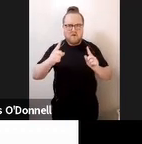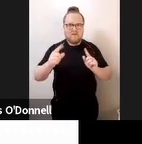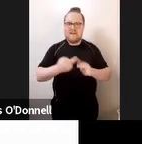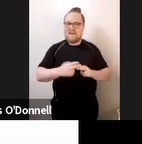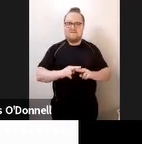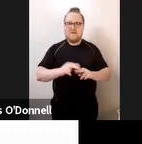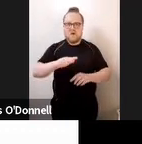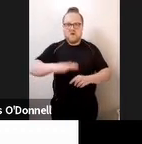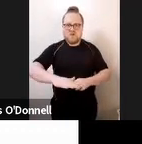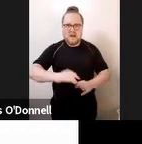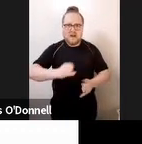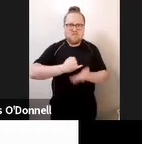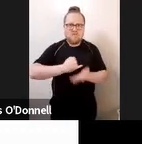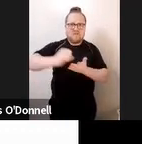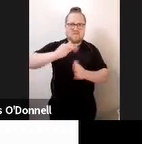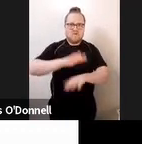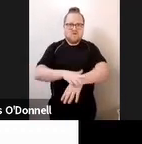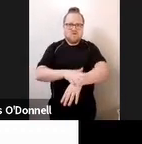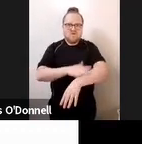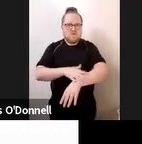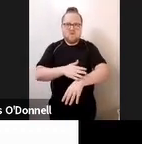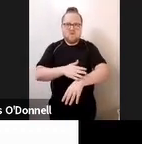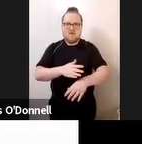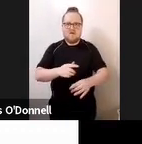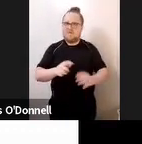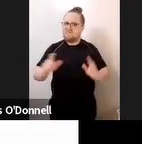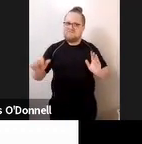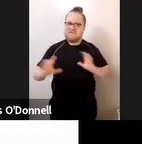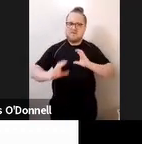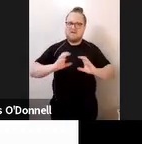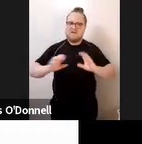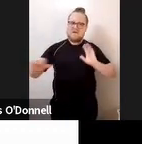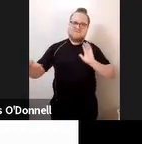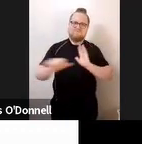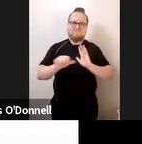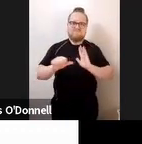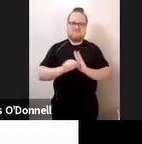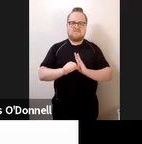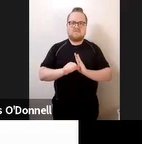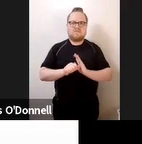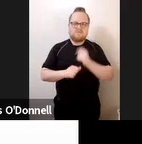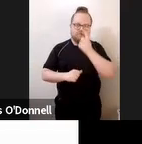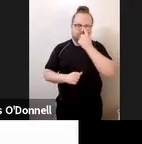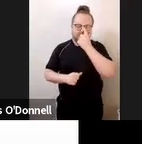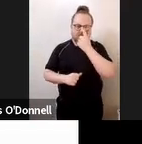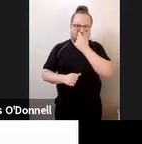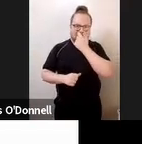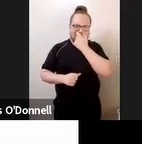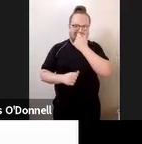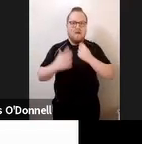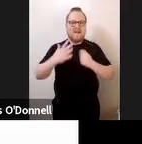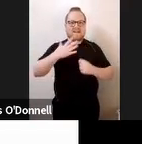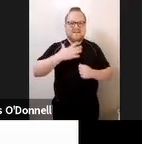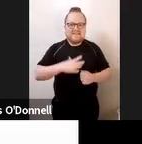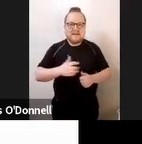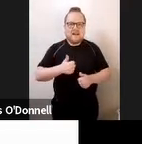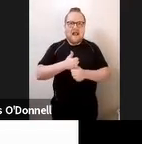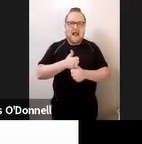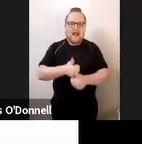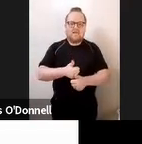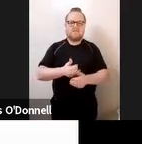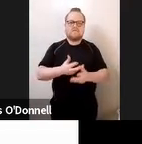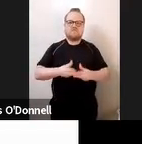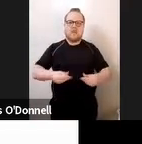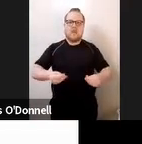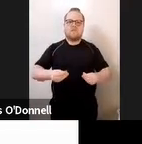But this raises another challenge, doesn't it, in practice? If we've broken down tactile defensiveness, what we do